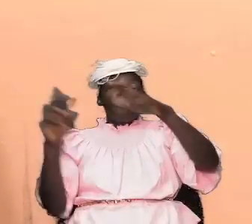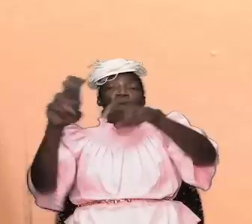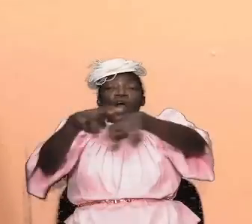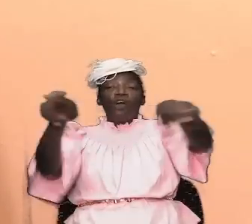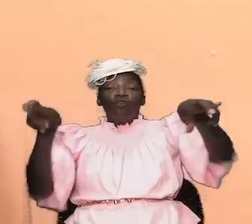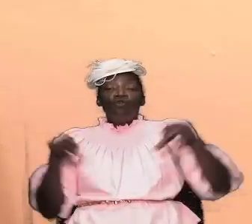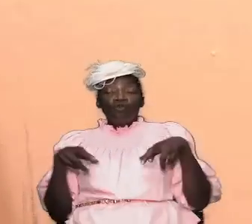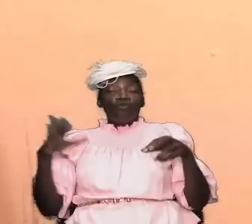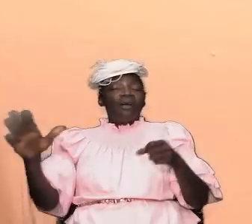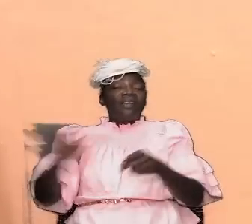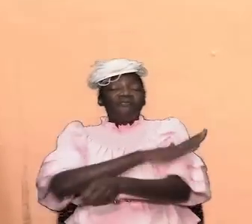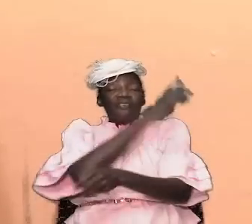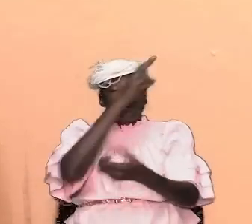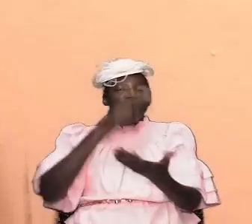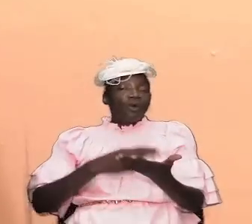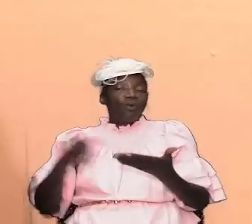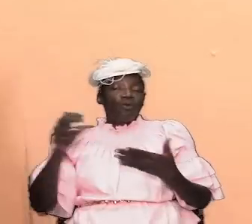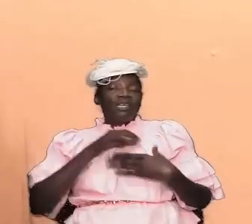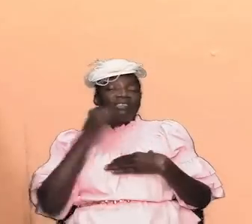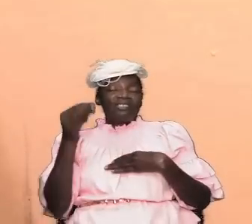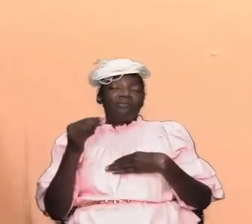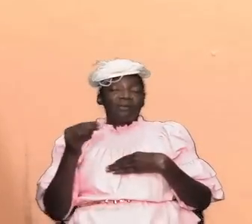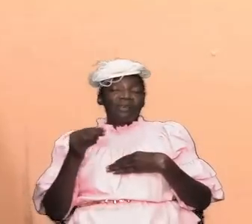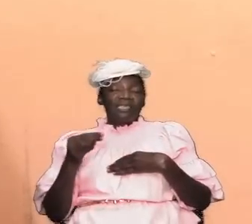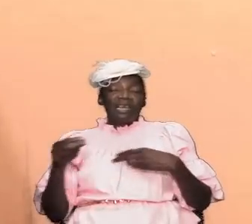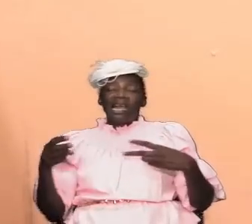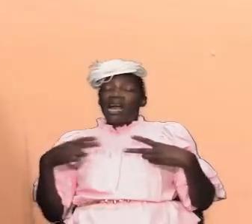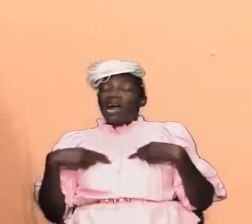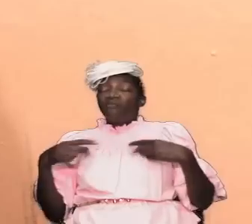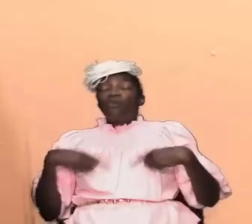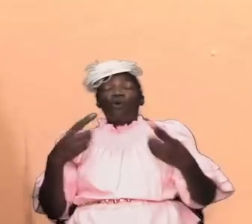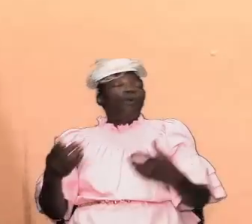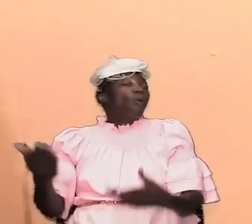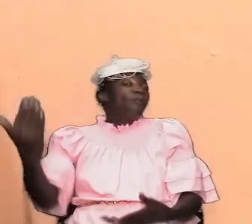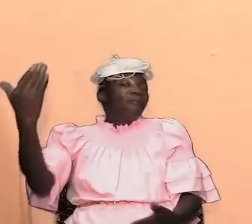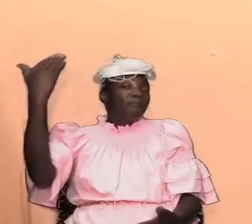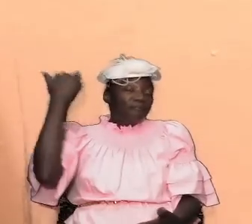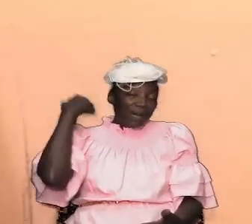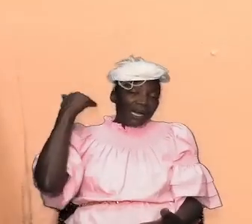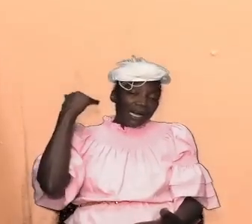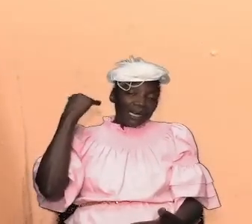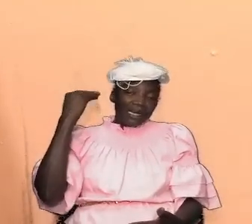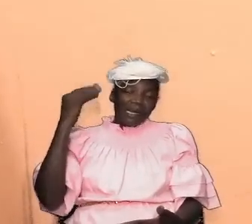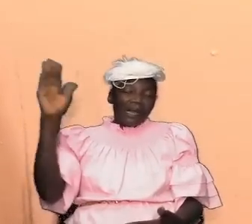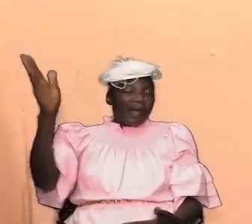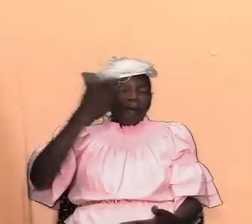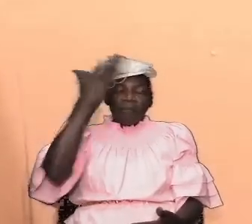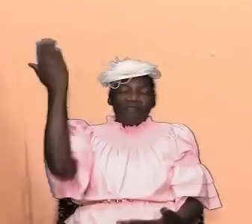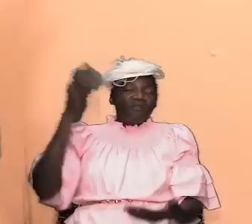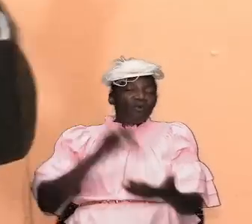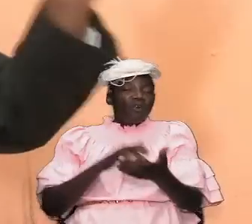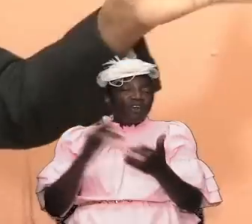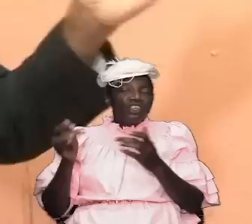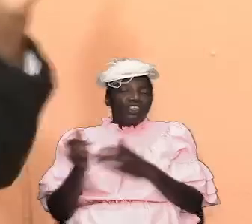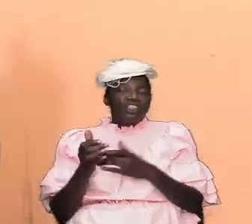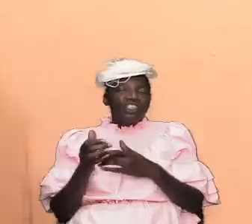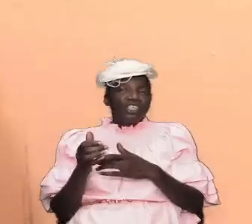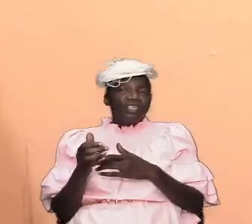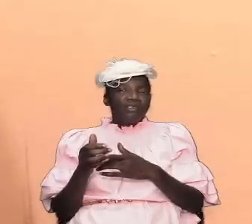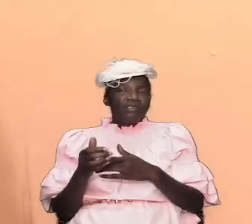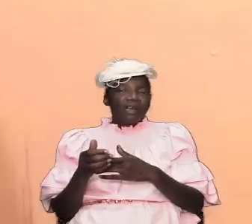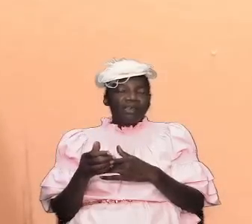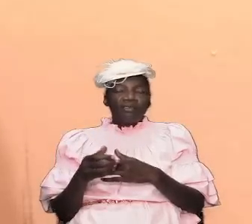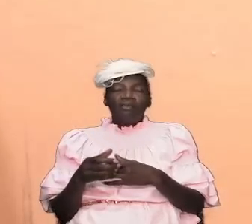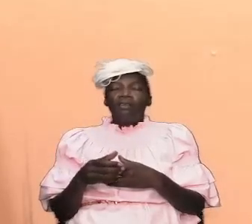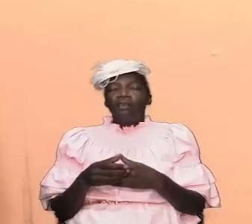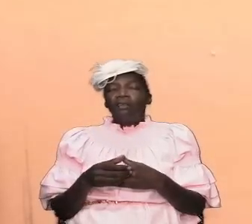filled with the holy ghost we are going to have to go back even before jesus hung on